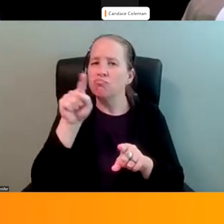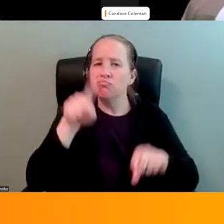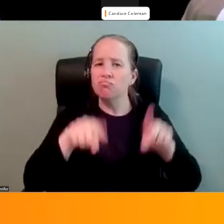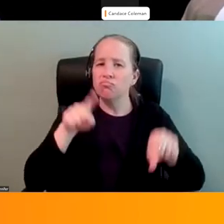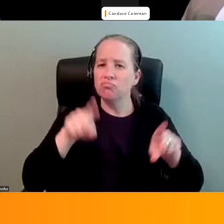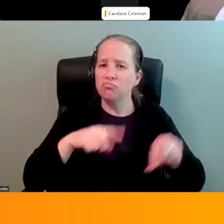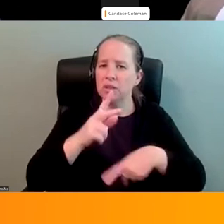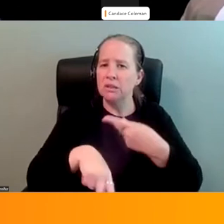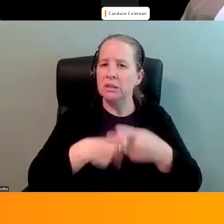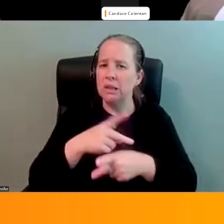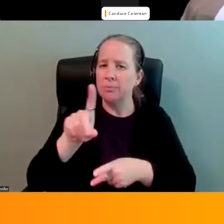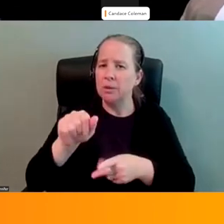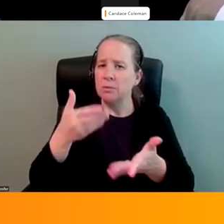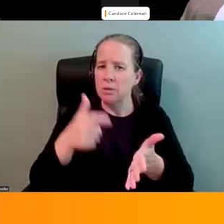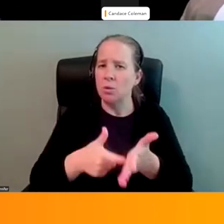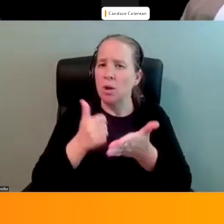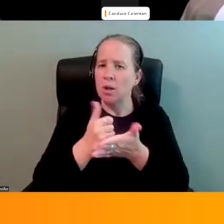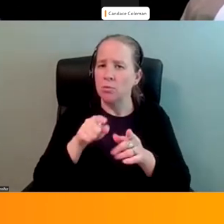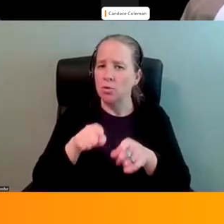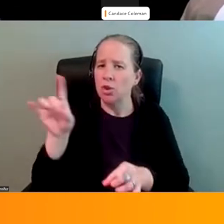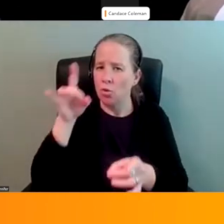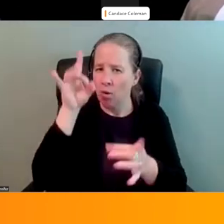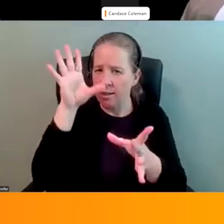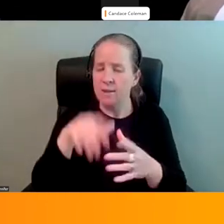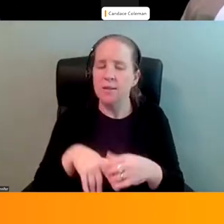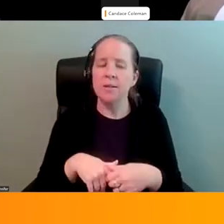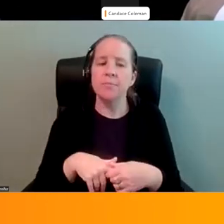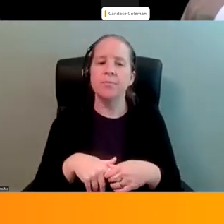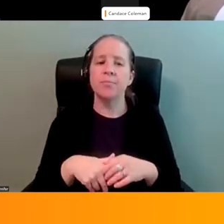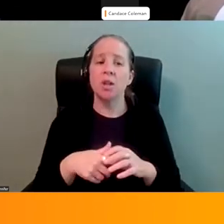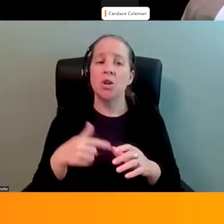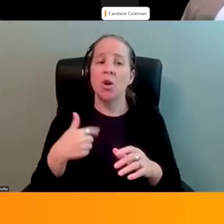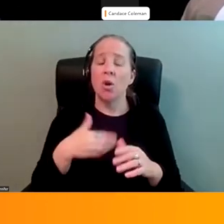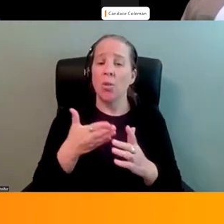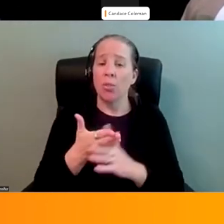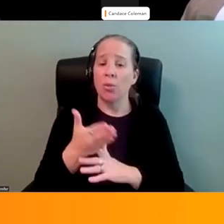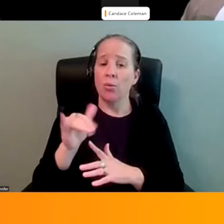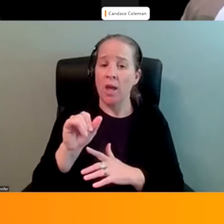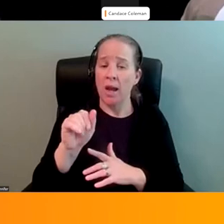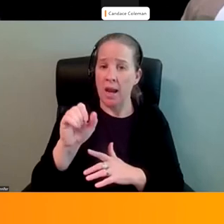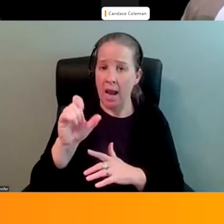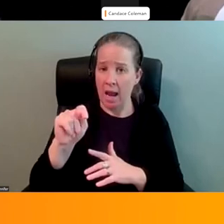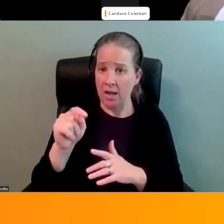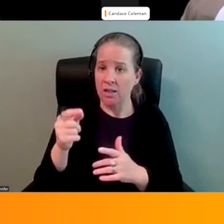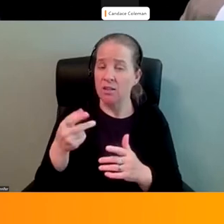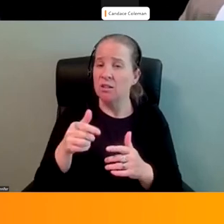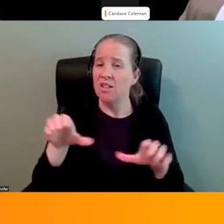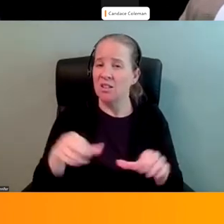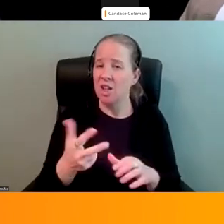would need help in crisis. And so we, through the SESA Act, it does three things for the state of Illinois.